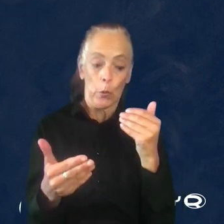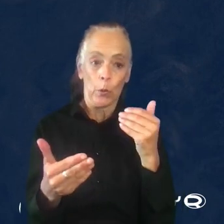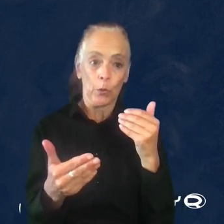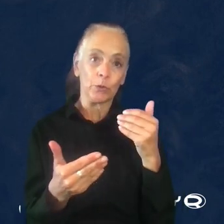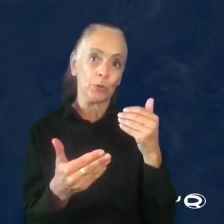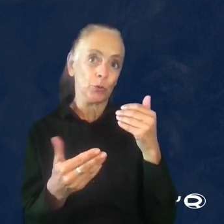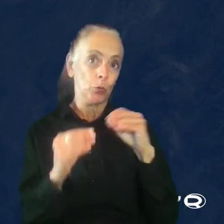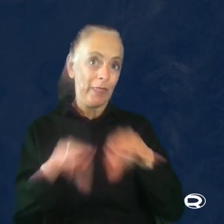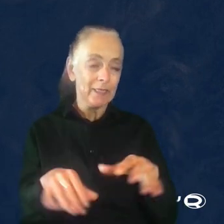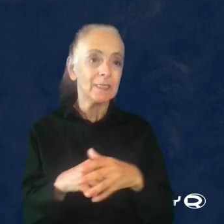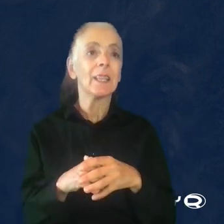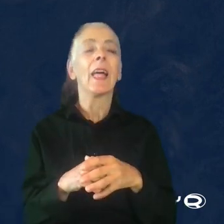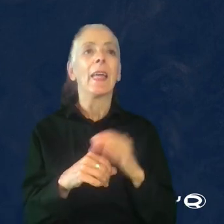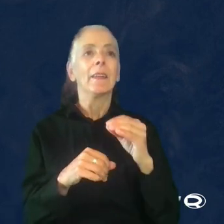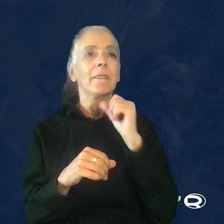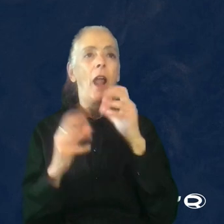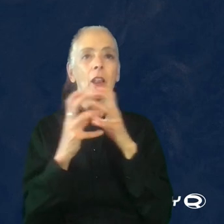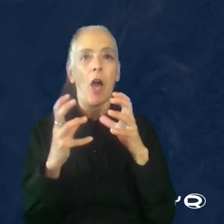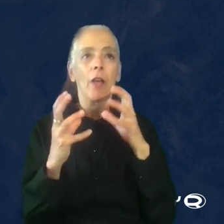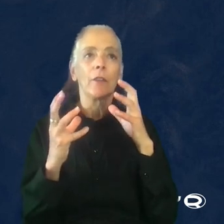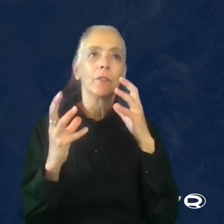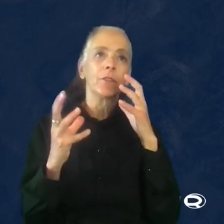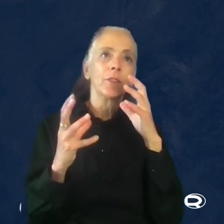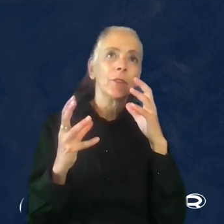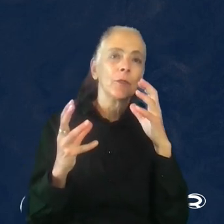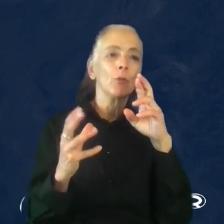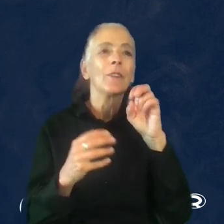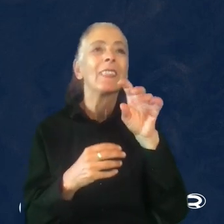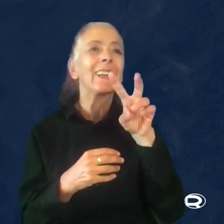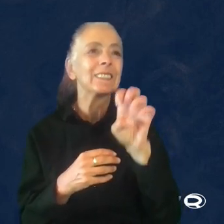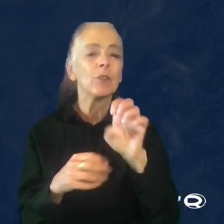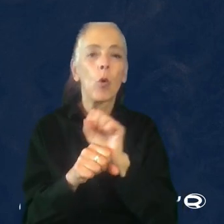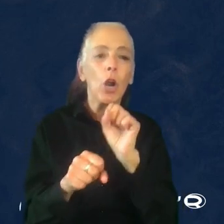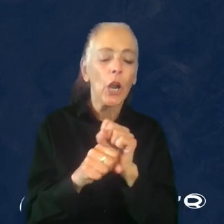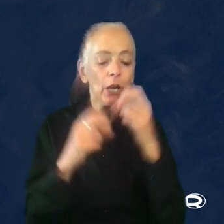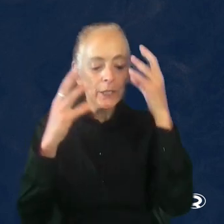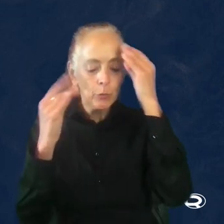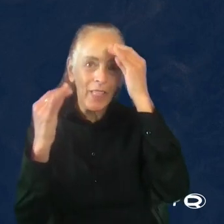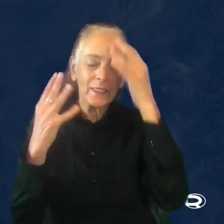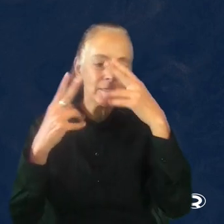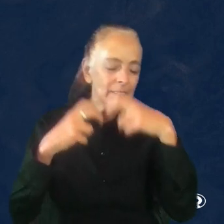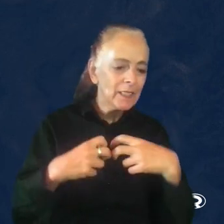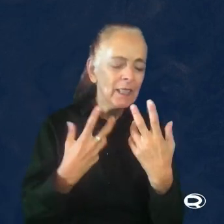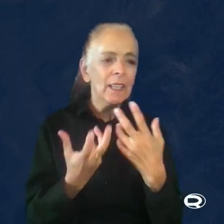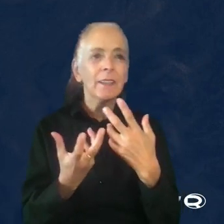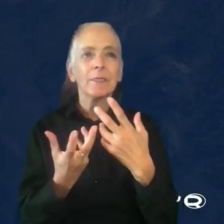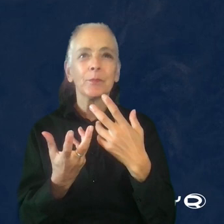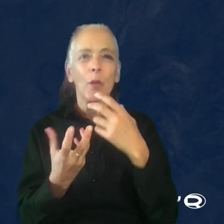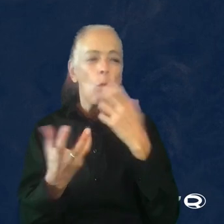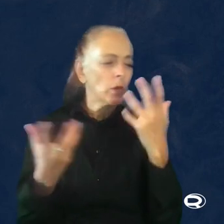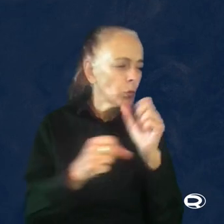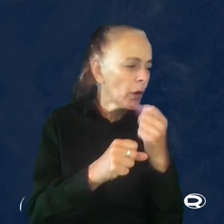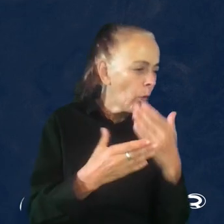And I wasn't doing a lot of reflexive work, looking at what was working well, what wasn't working well. I was stuck in the grind and stuck with